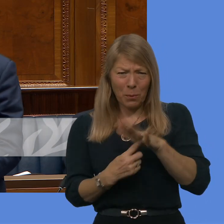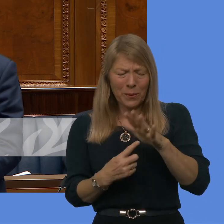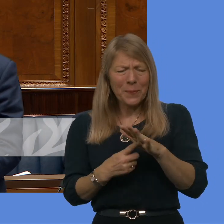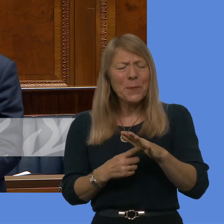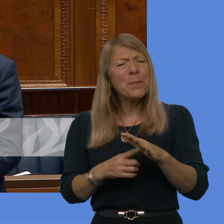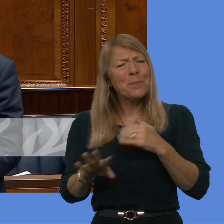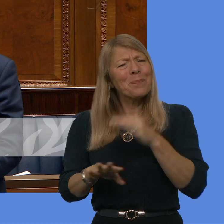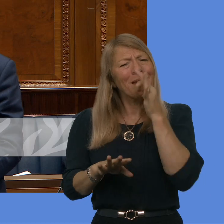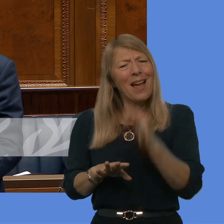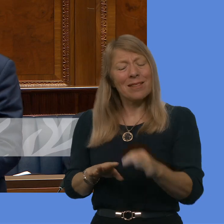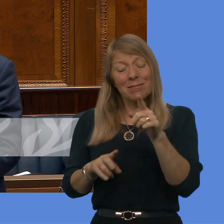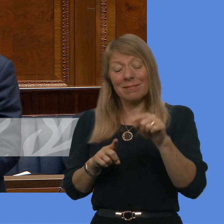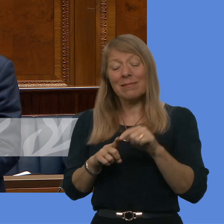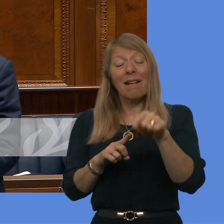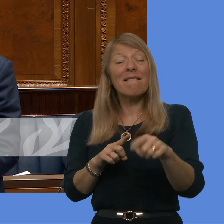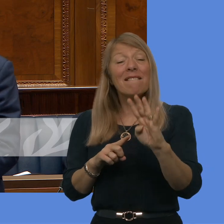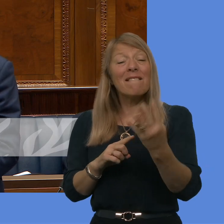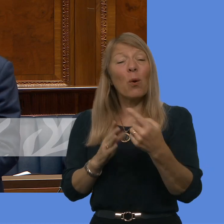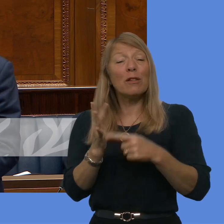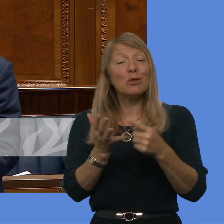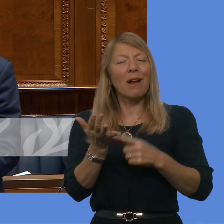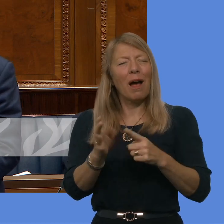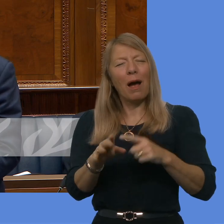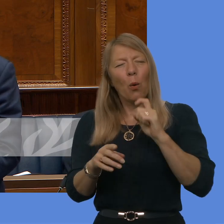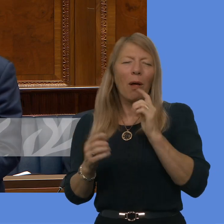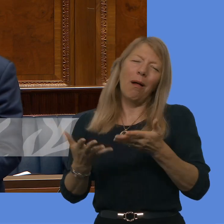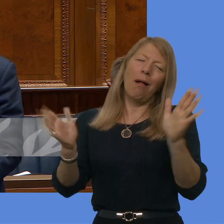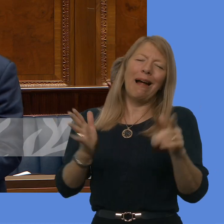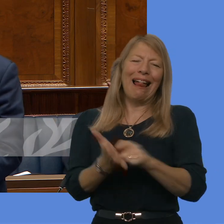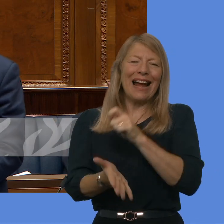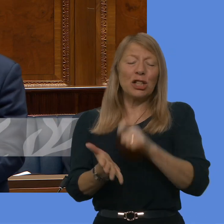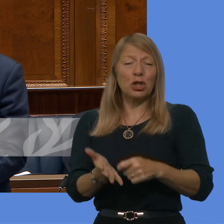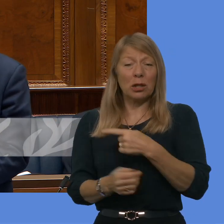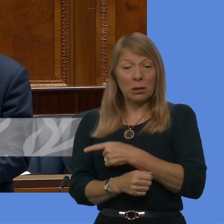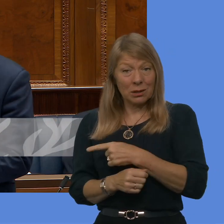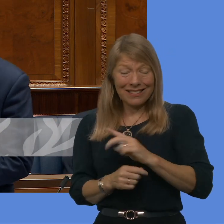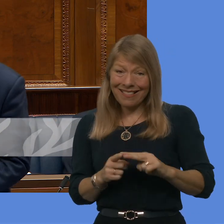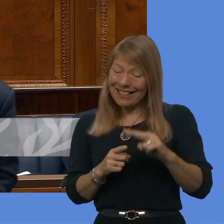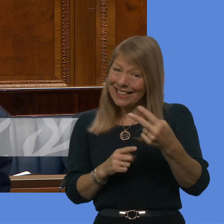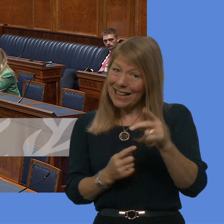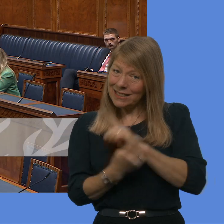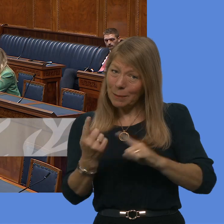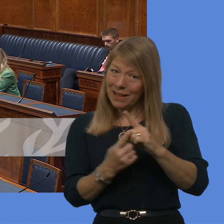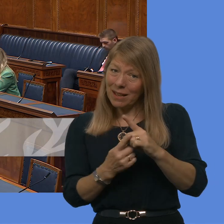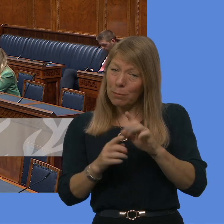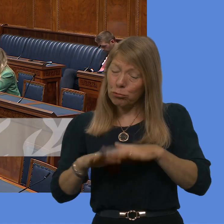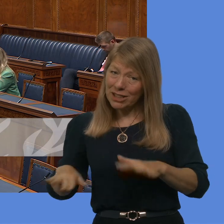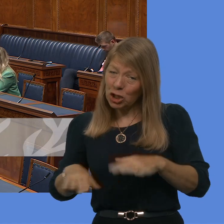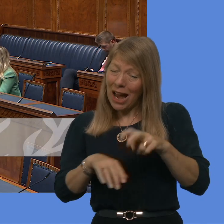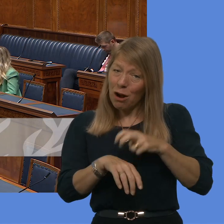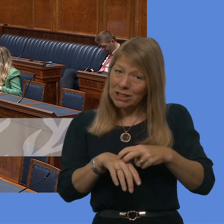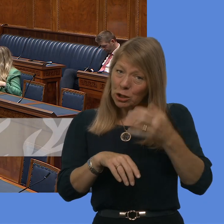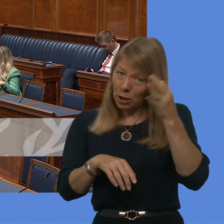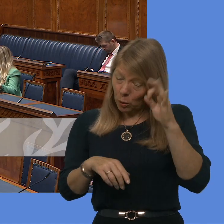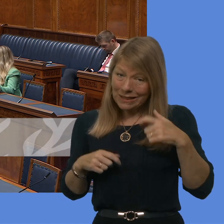July, will the next meeting of the British-Irish Council still proceed as planned? Mr. Minister. Thank you, Mr.